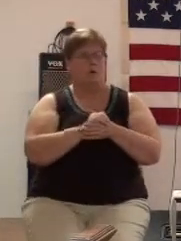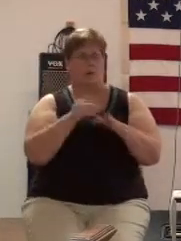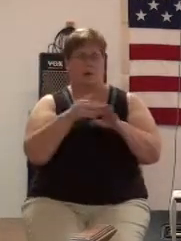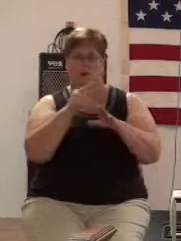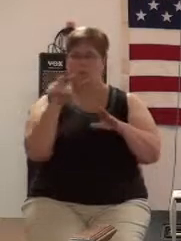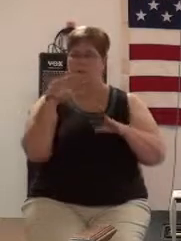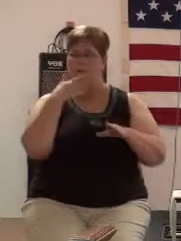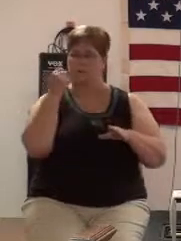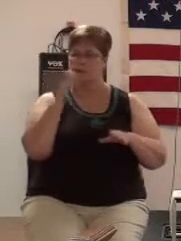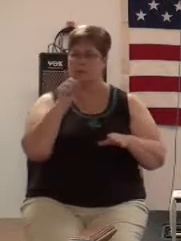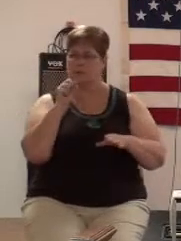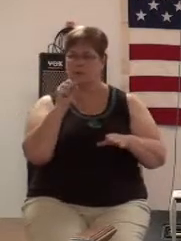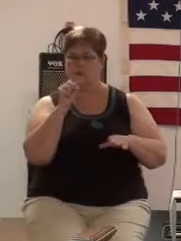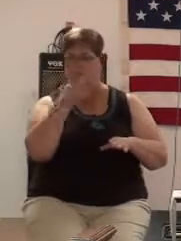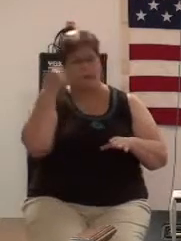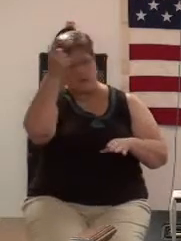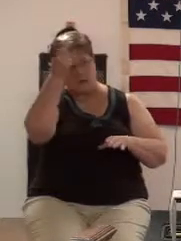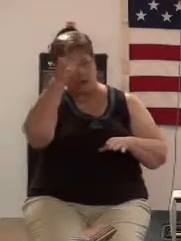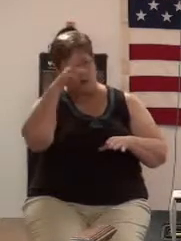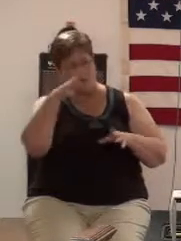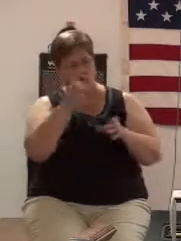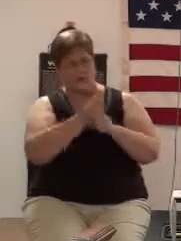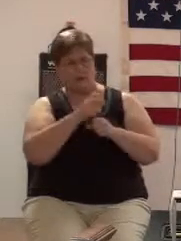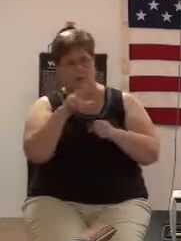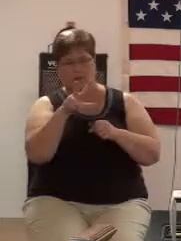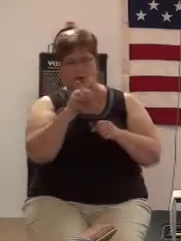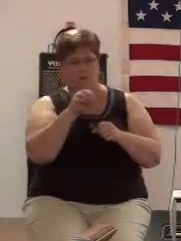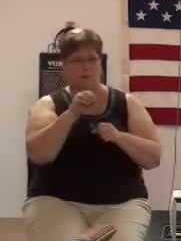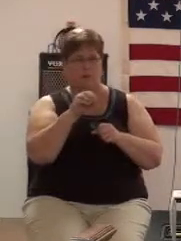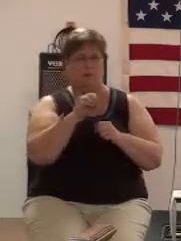best you'll only get 30